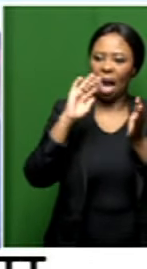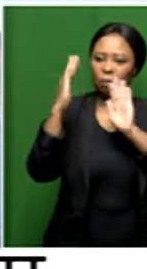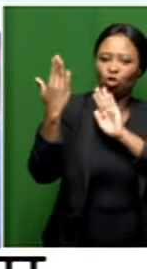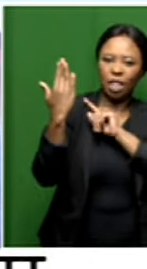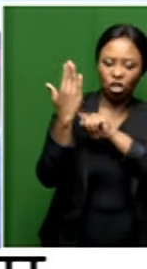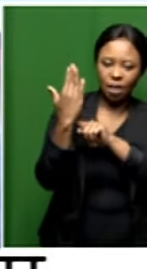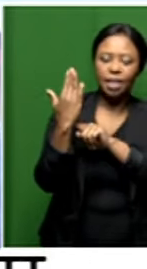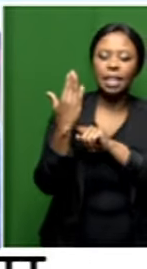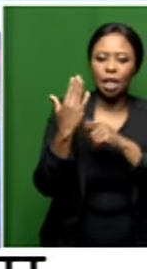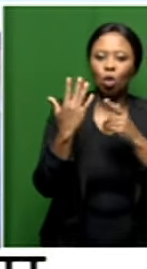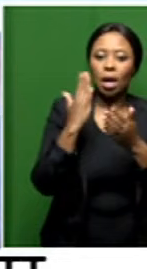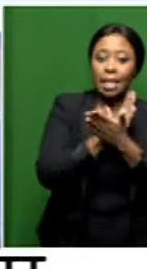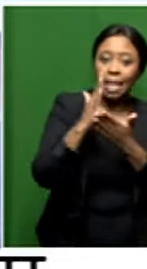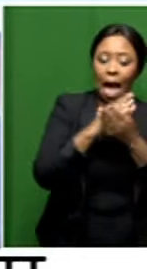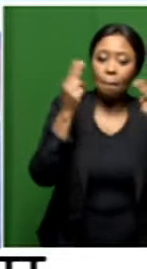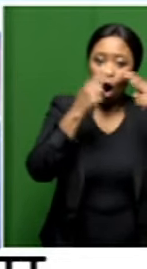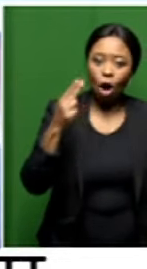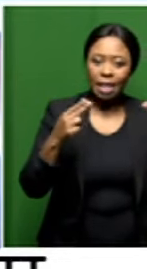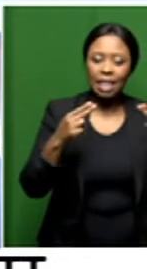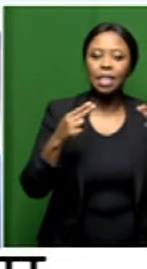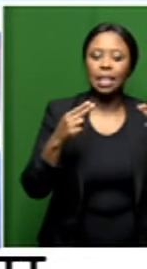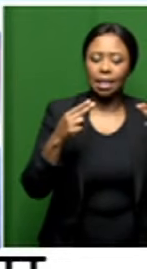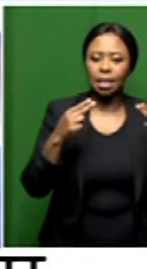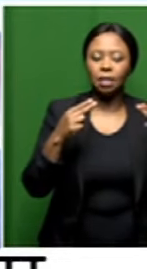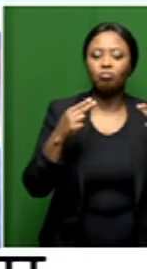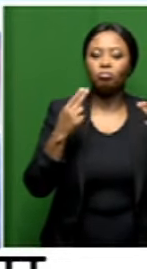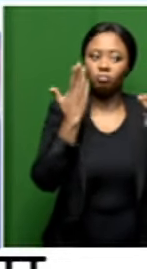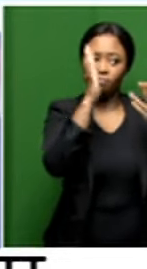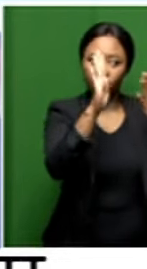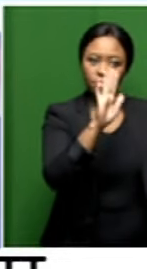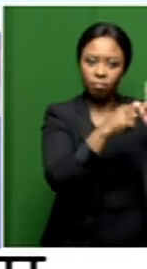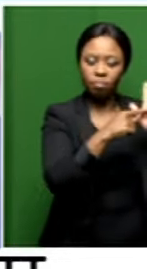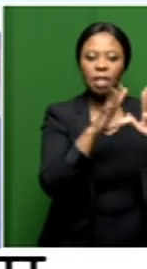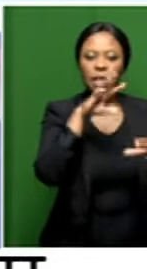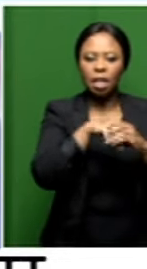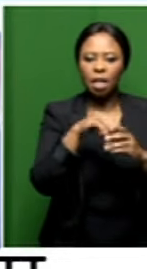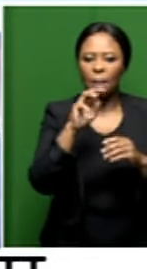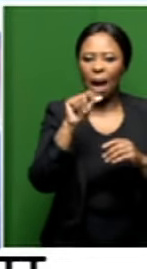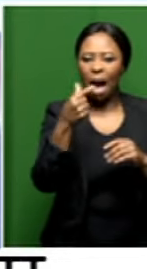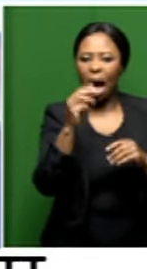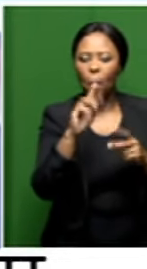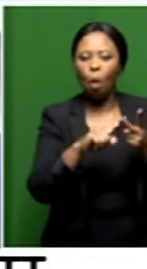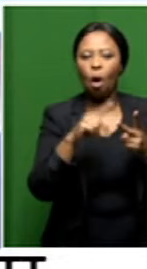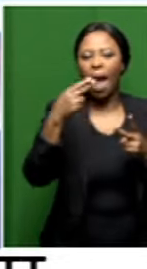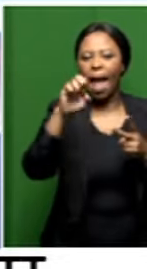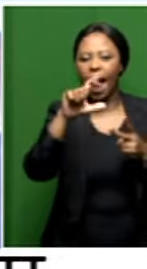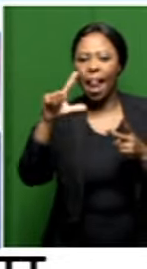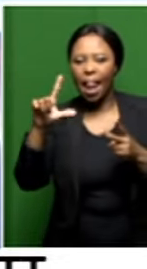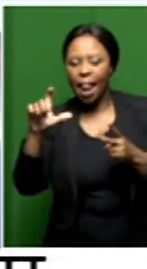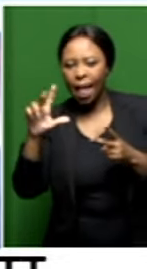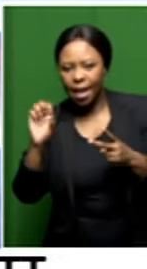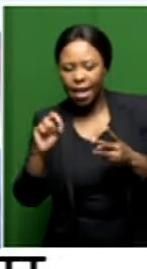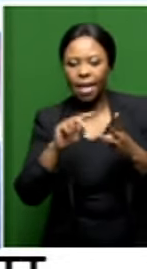in in in in in this collection and in this exhibition include Mahabo, Helen Sibidi, David